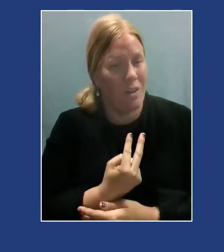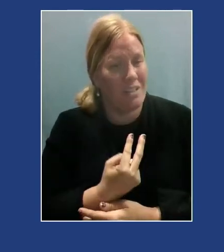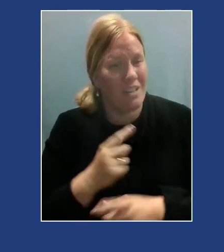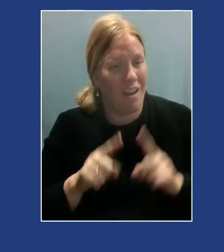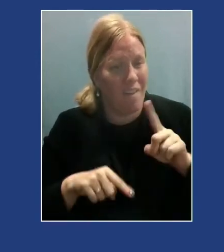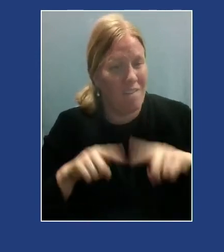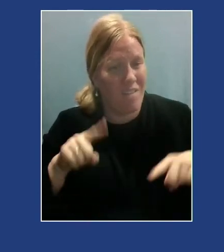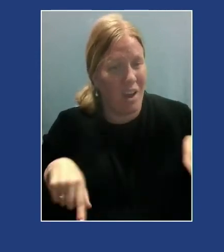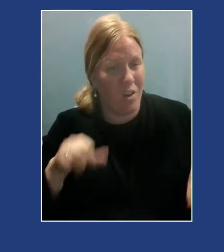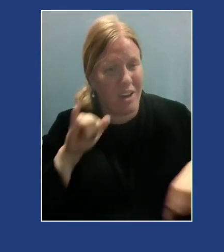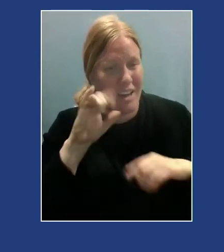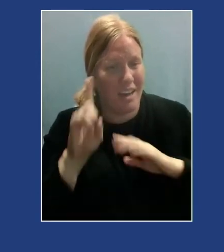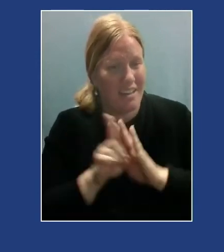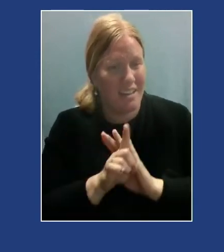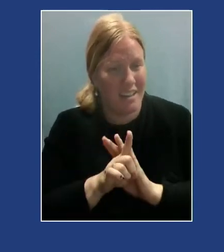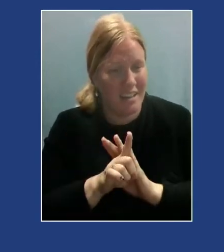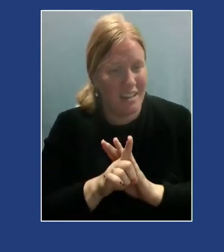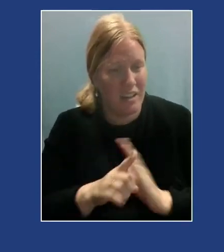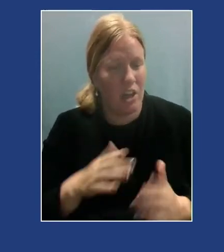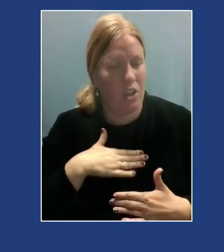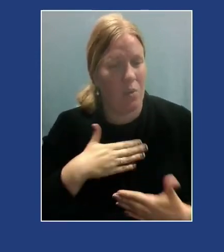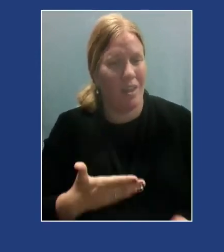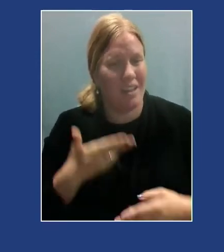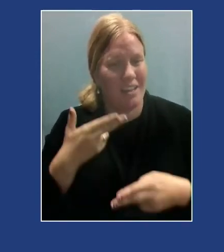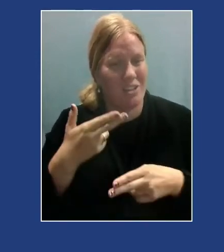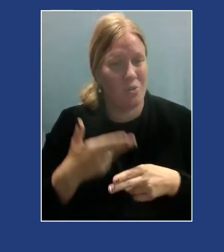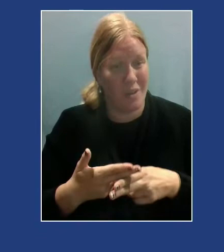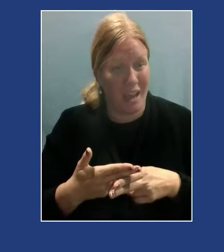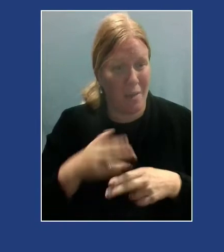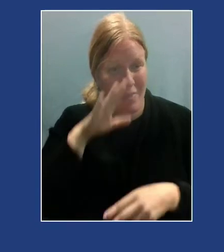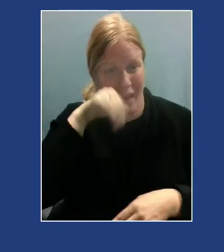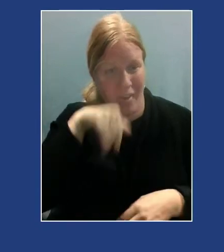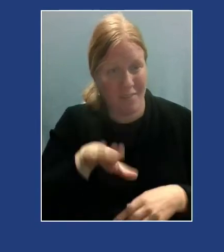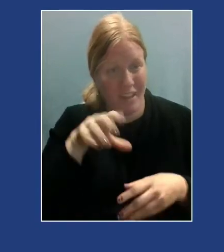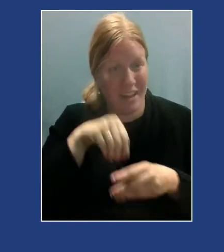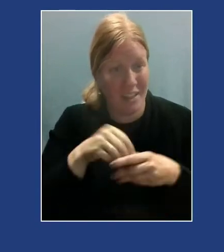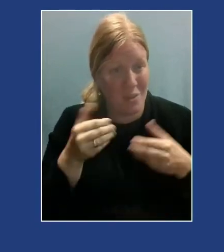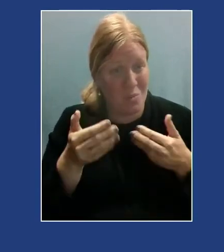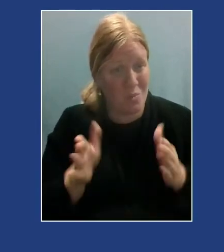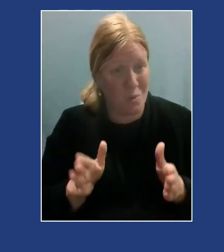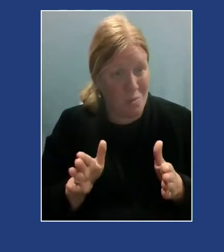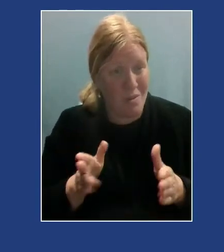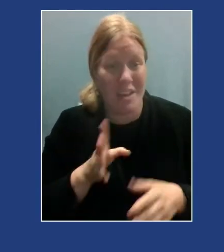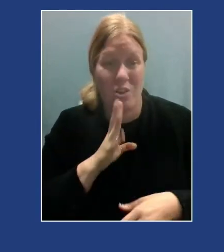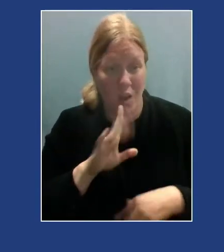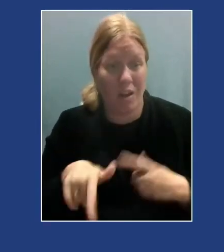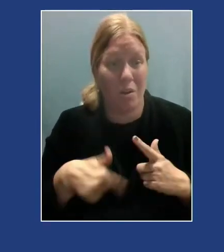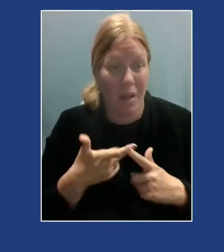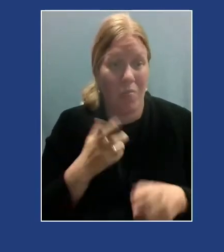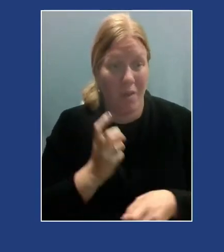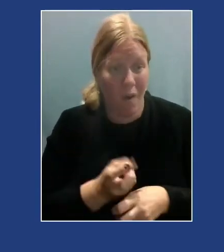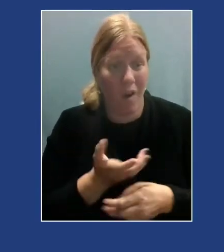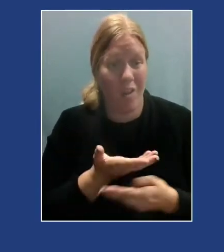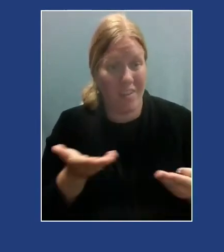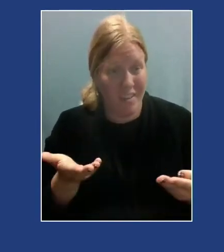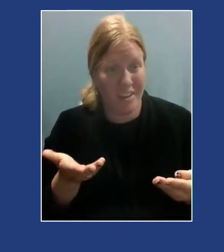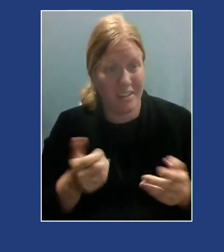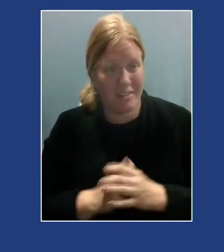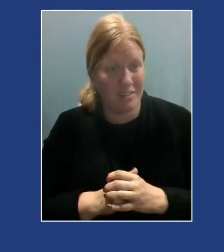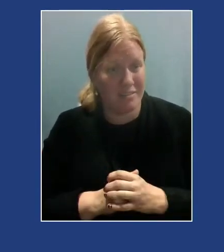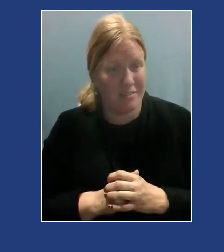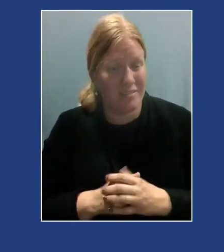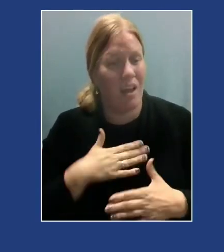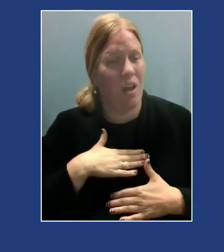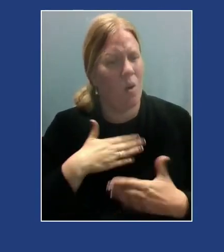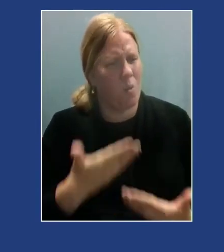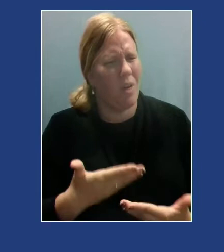It's the willingness to name the elephant in the room and talk about the hard things. It's the willingness to